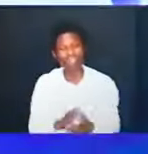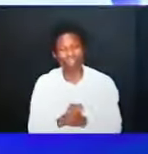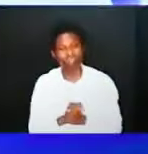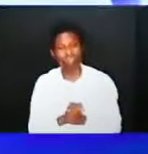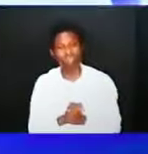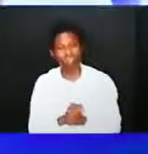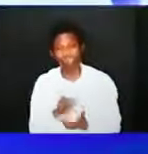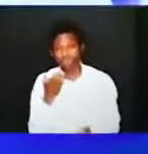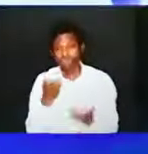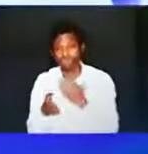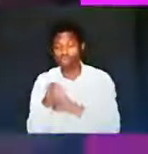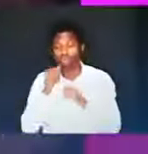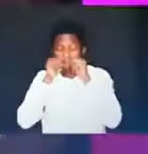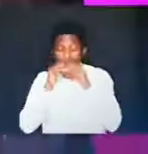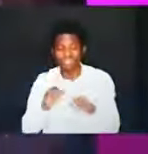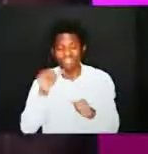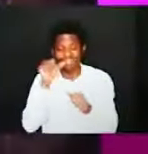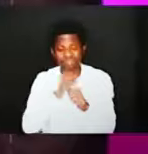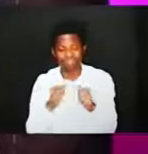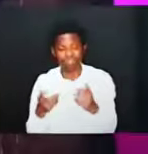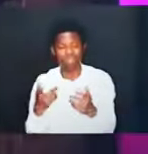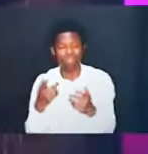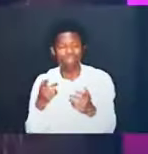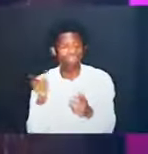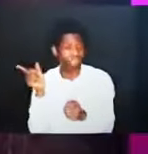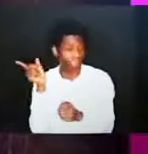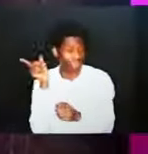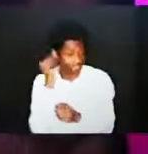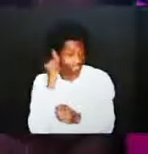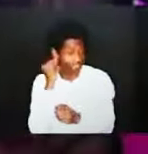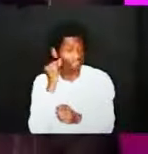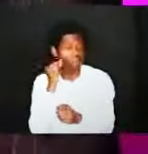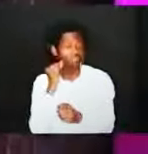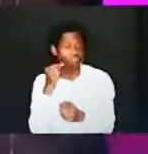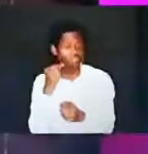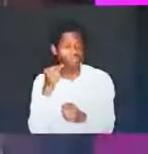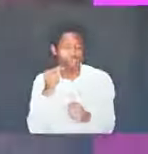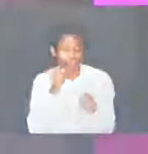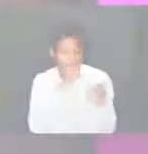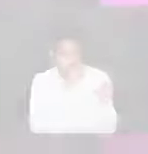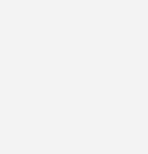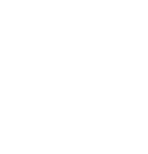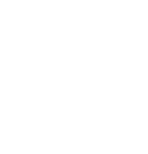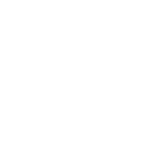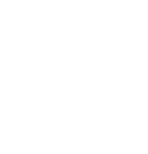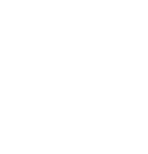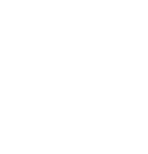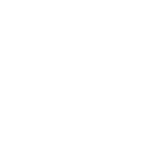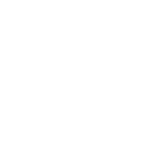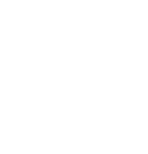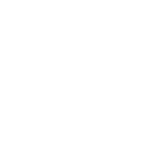may the lord bless everyone that heard the sound of my voice everybody saw our team and then you know